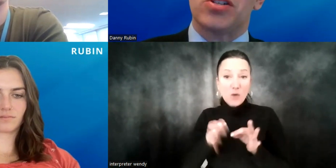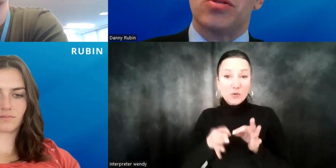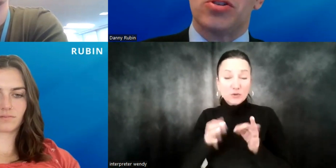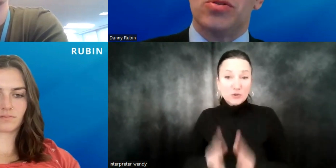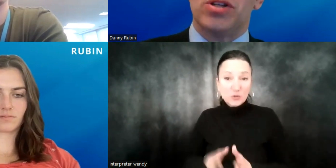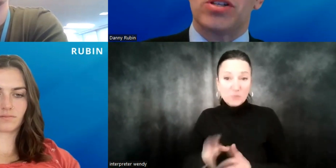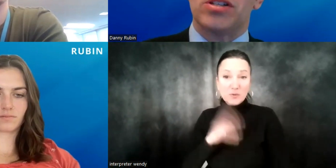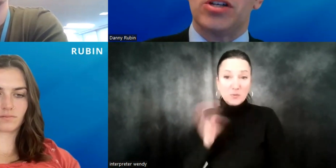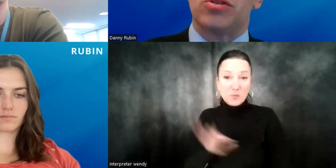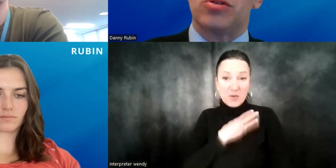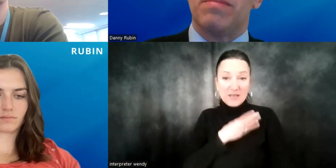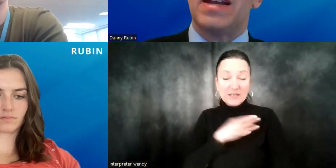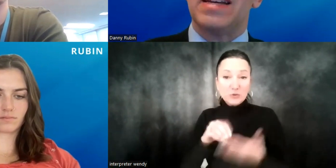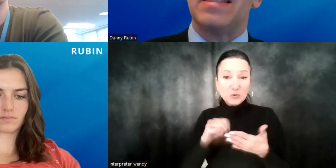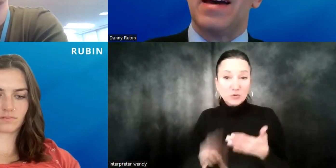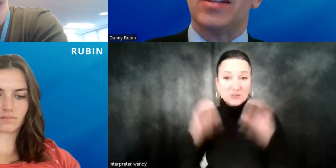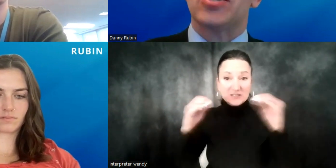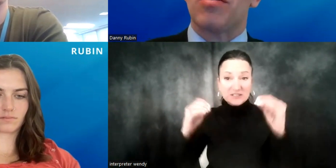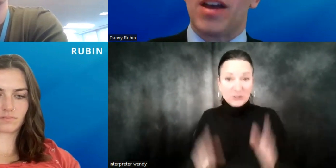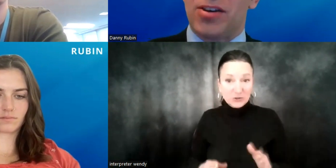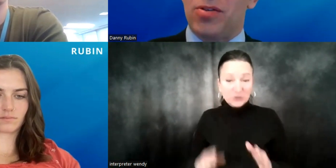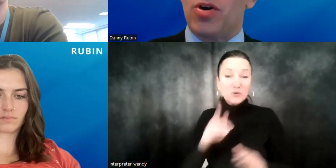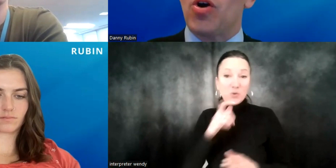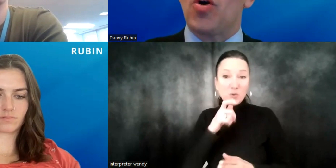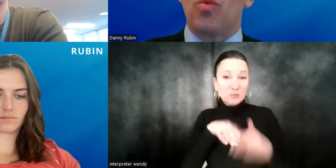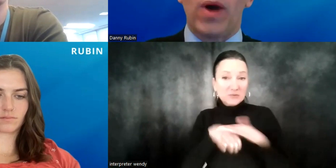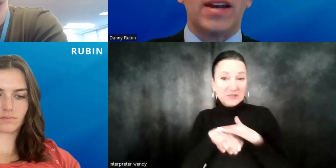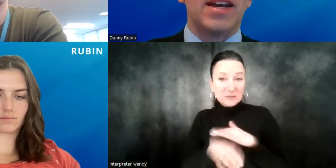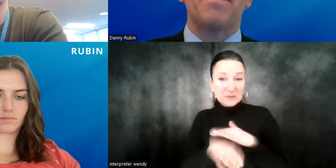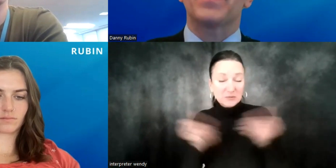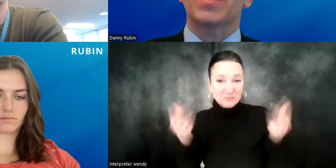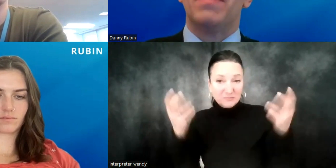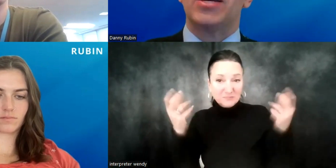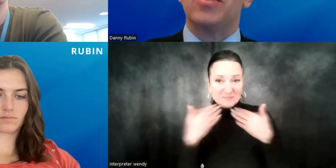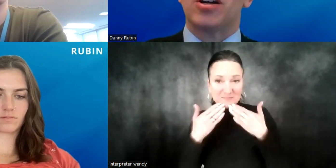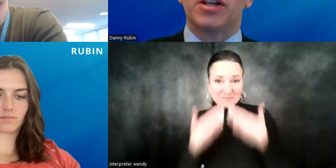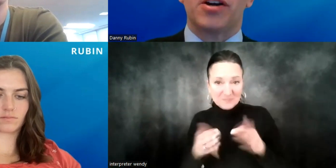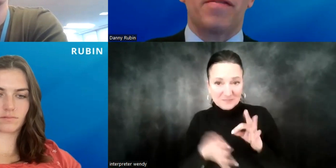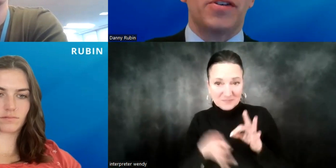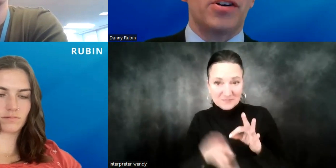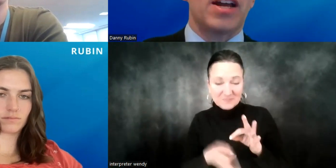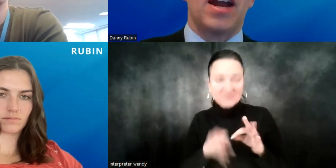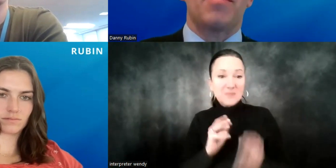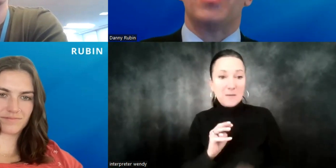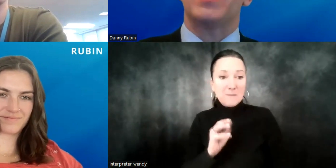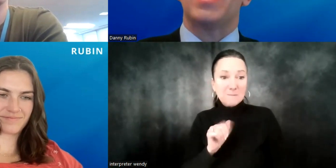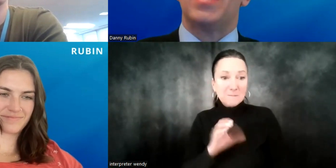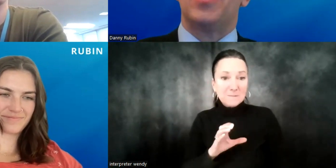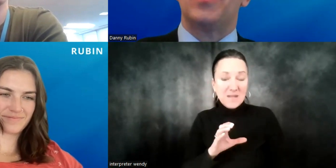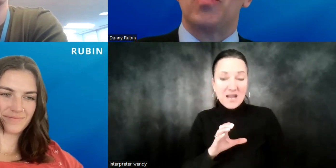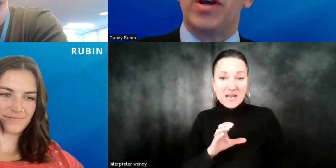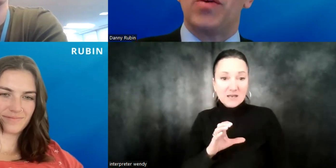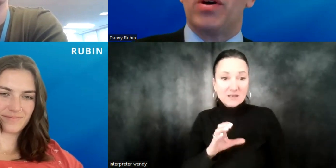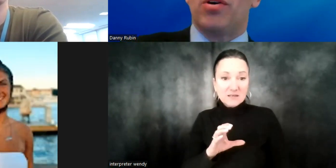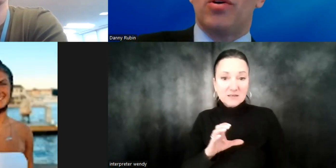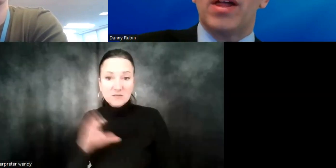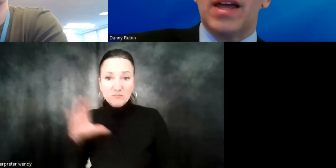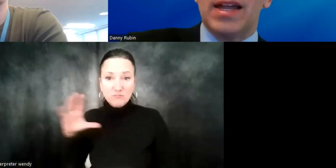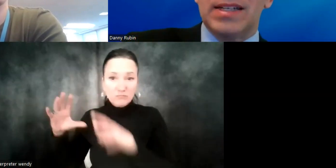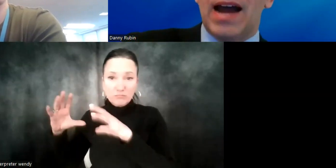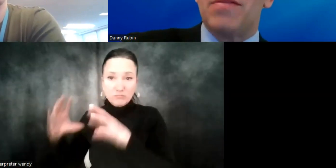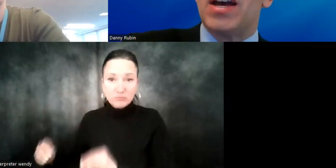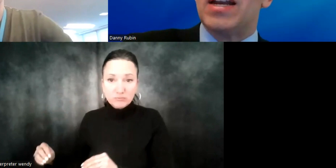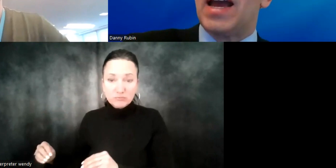language services to students and teachers who may need that, so thank you, Wendy. Mac, you can click off your camera, and we